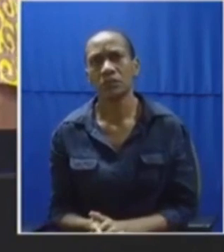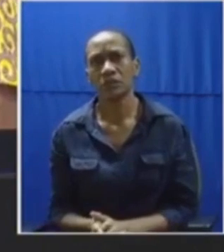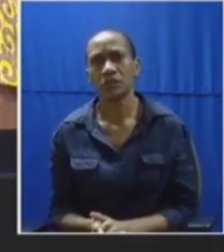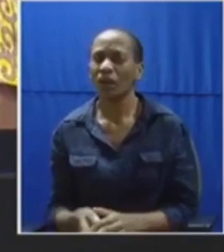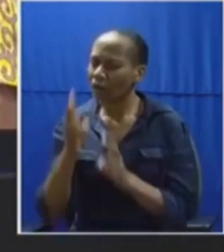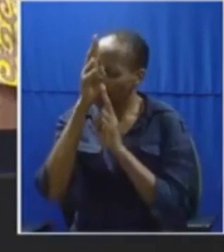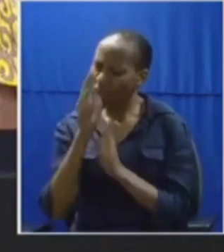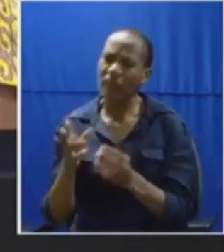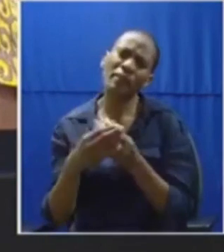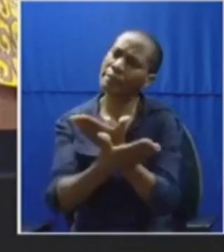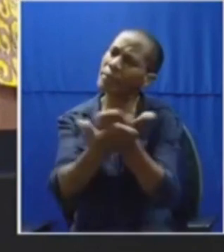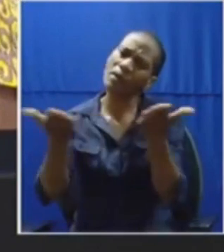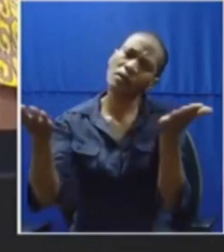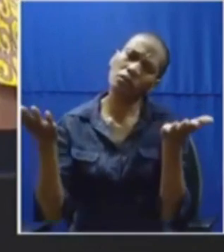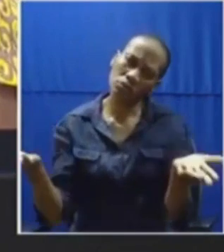Honorable members.